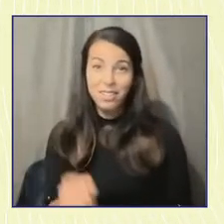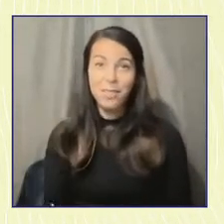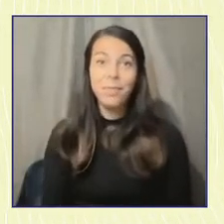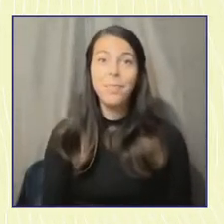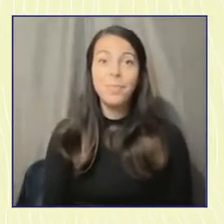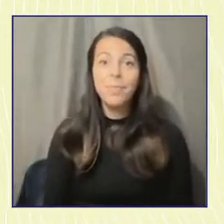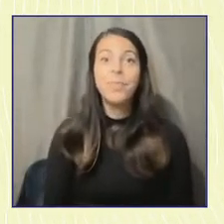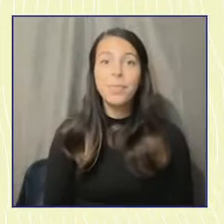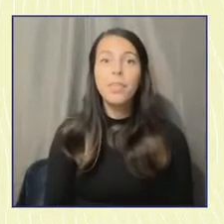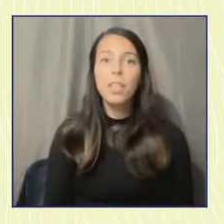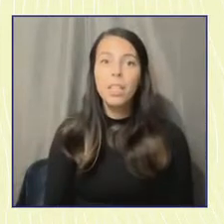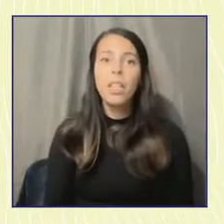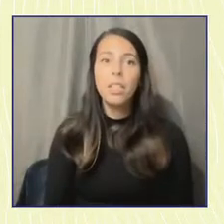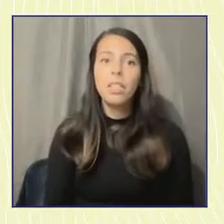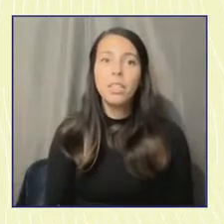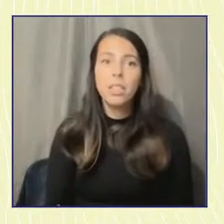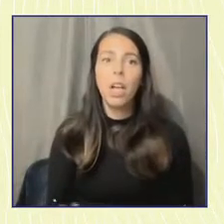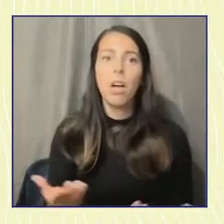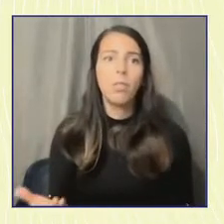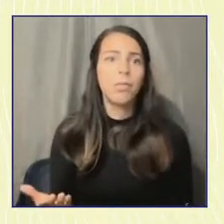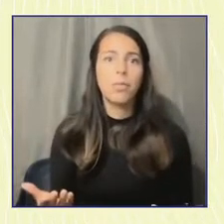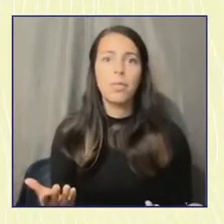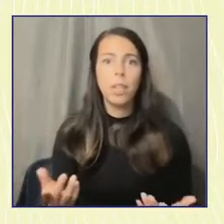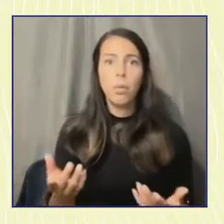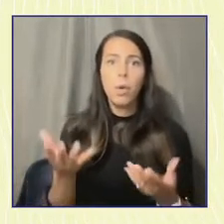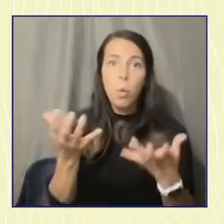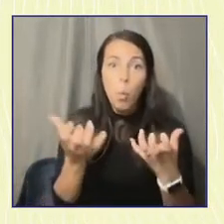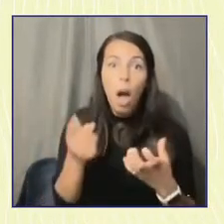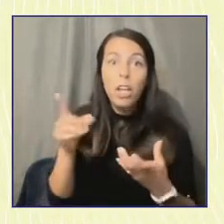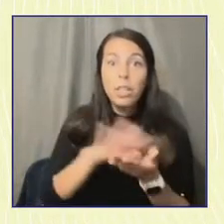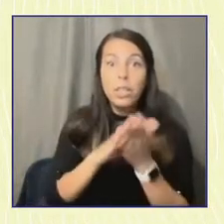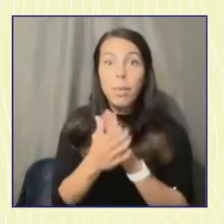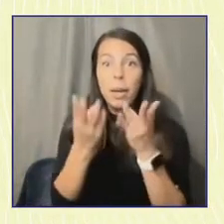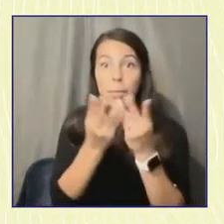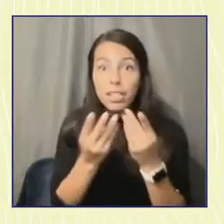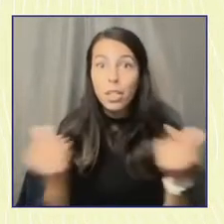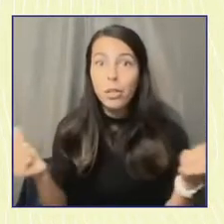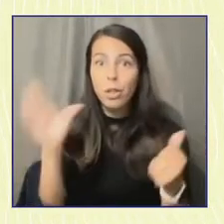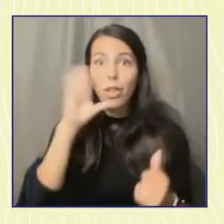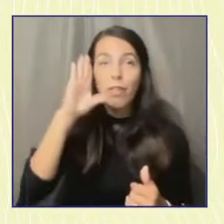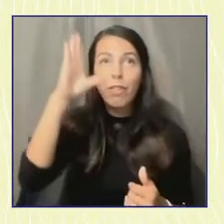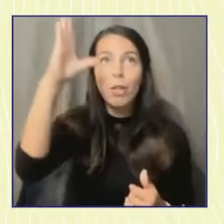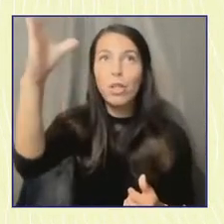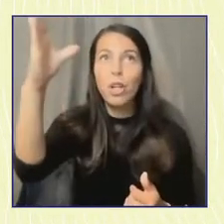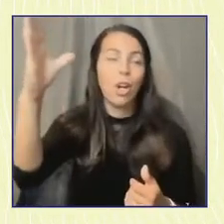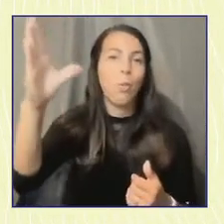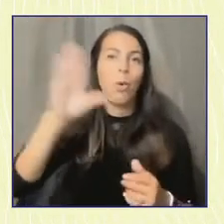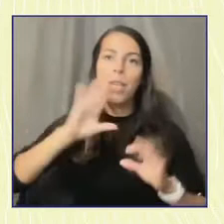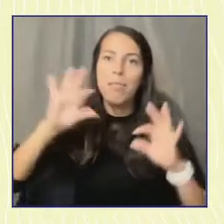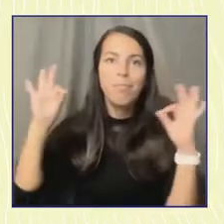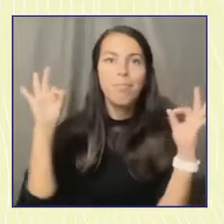don't be disillusioned. We have a bright future ahead of us, considering that we are the future. We're here in the present organizing now.